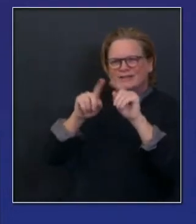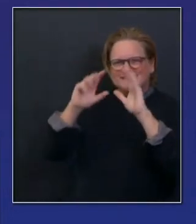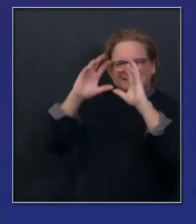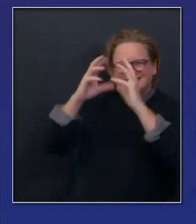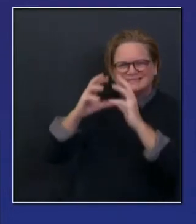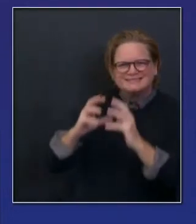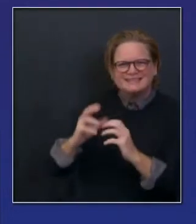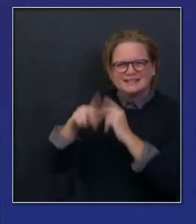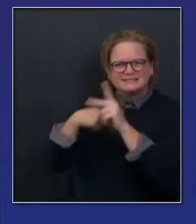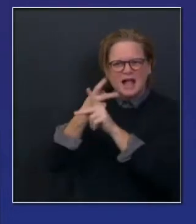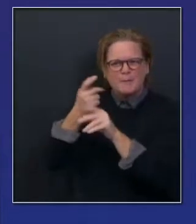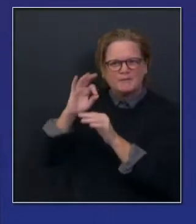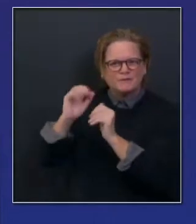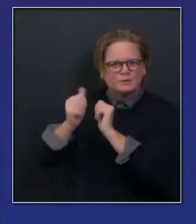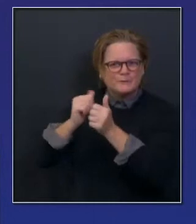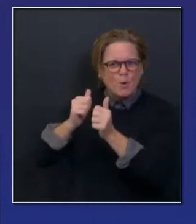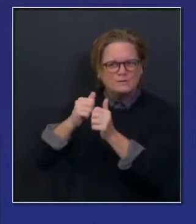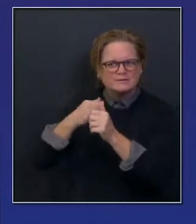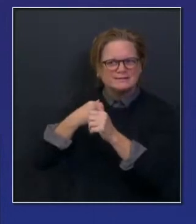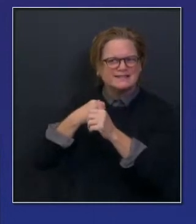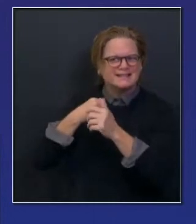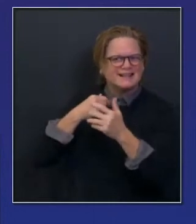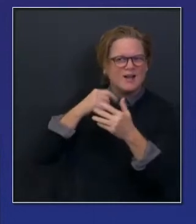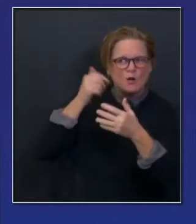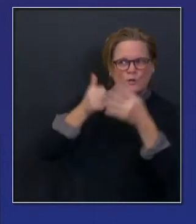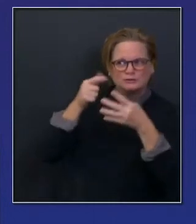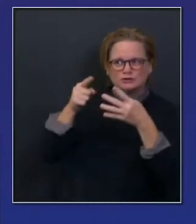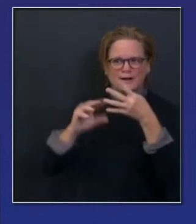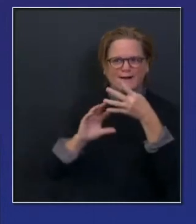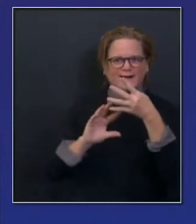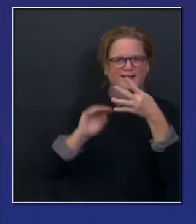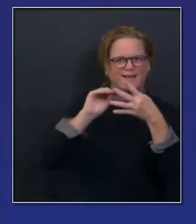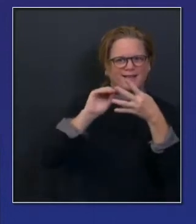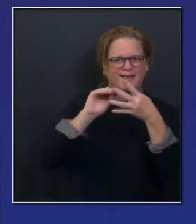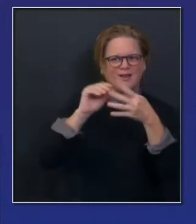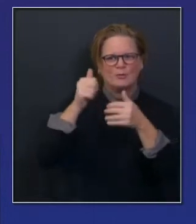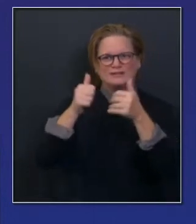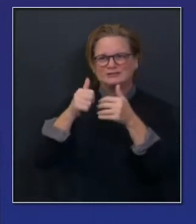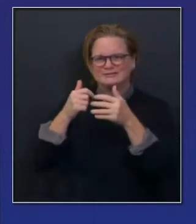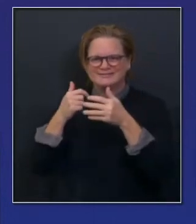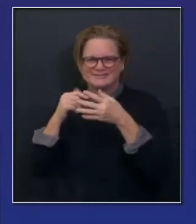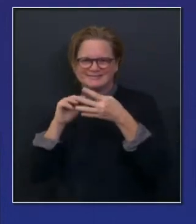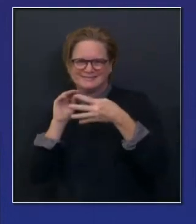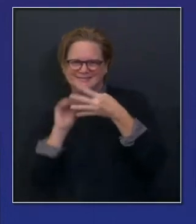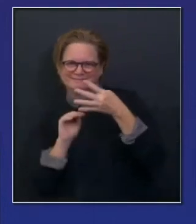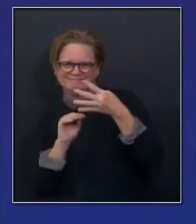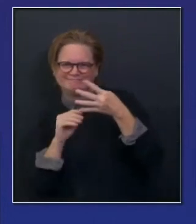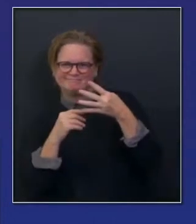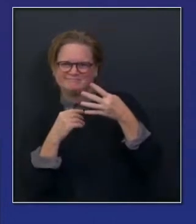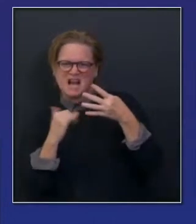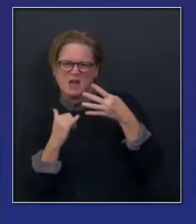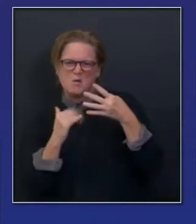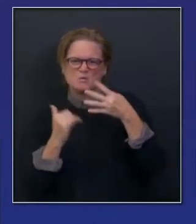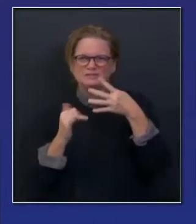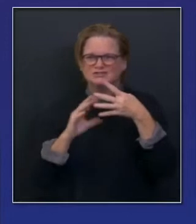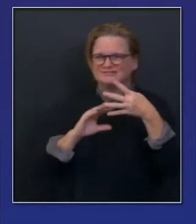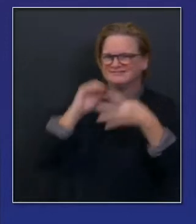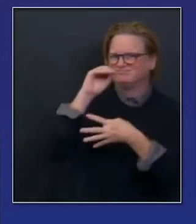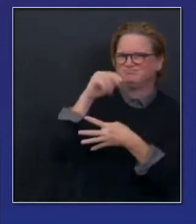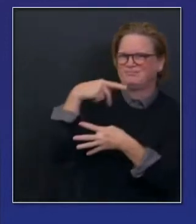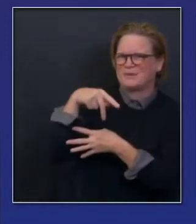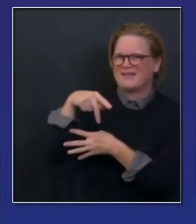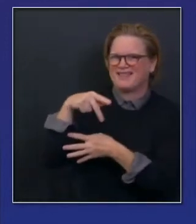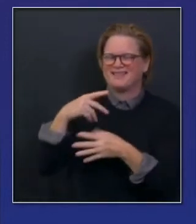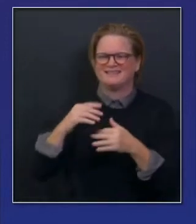orange, yellow, and red status. And so different levels of risk moving in different tiers